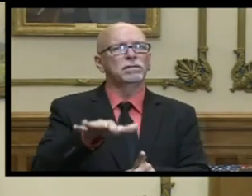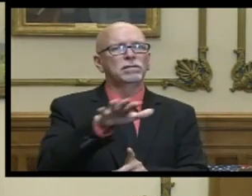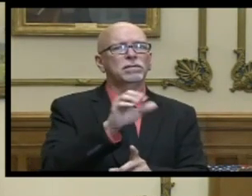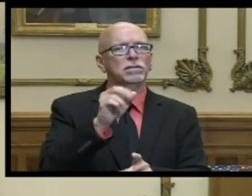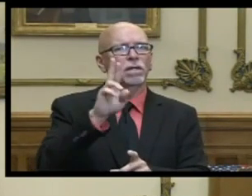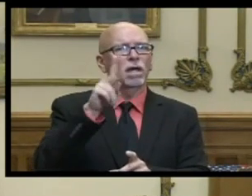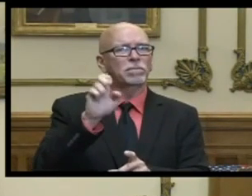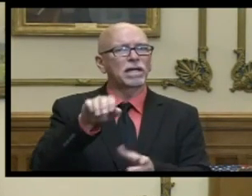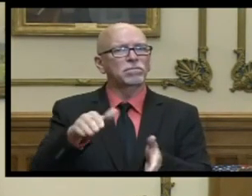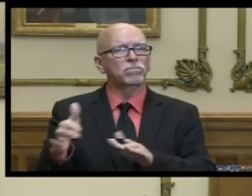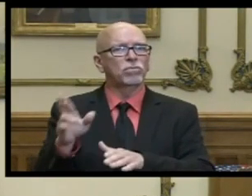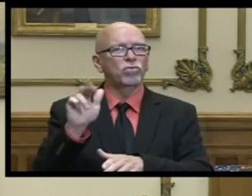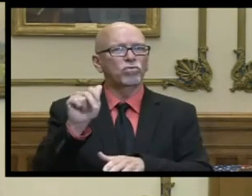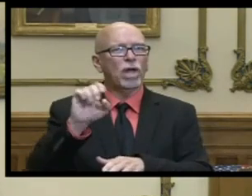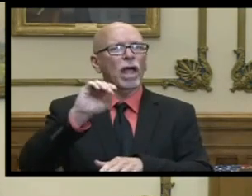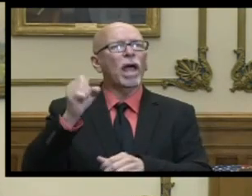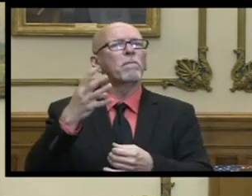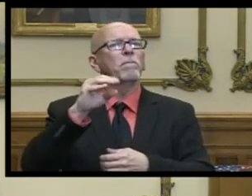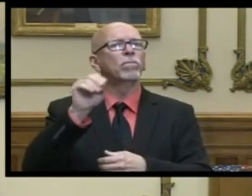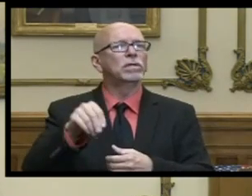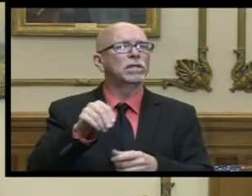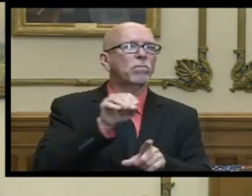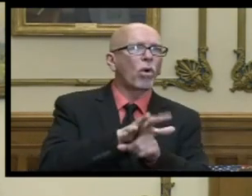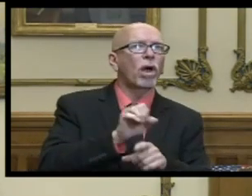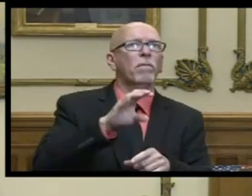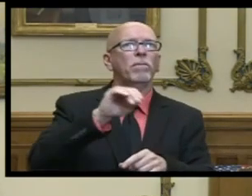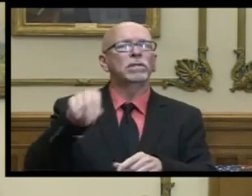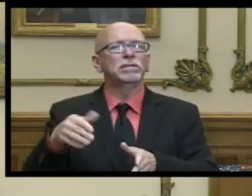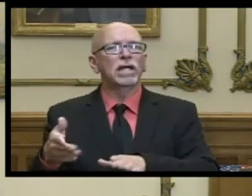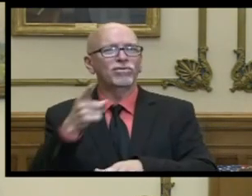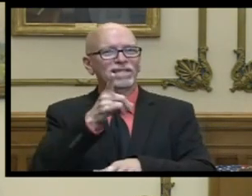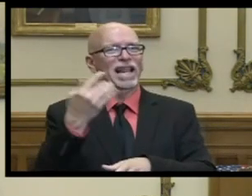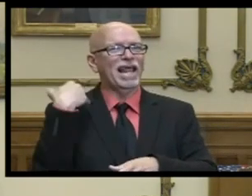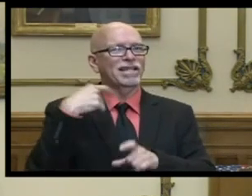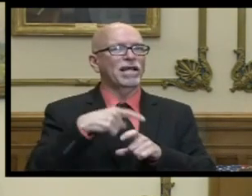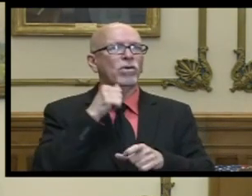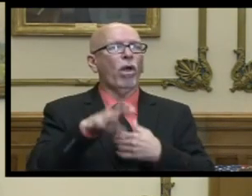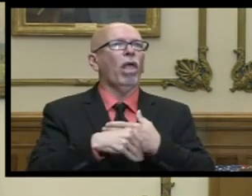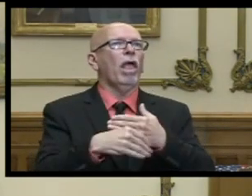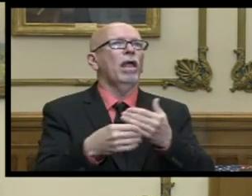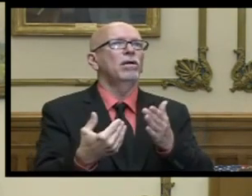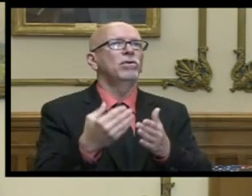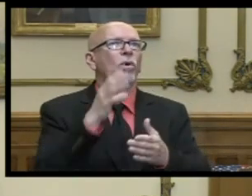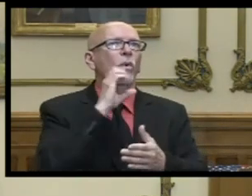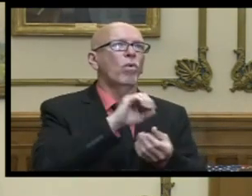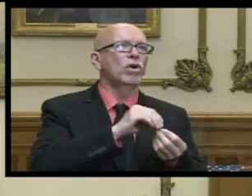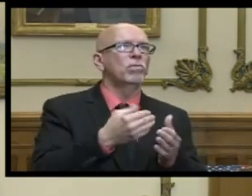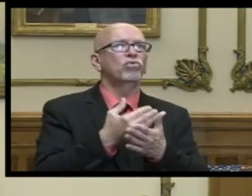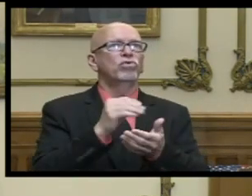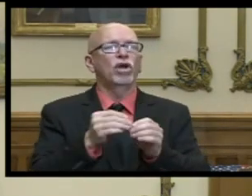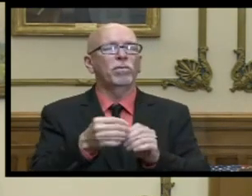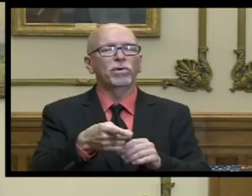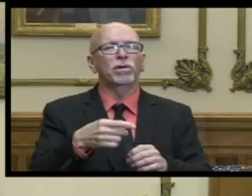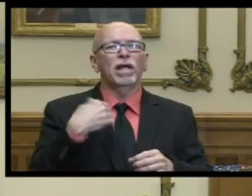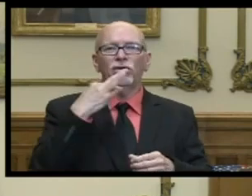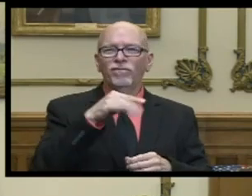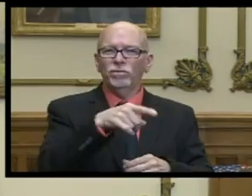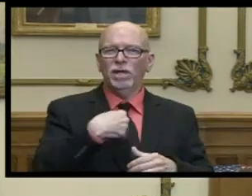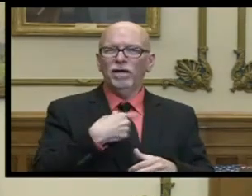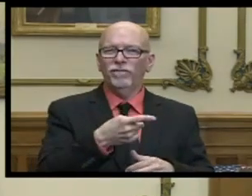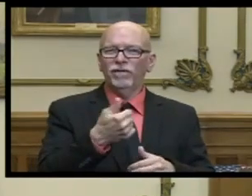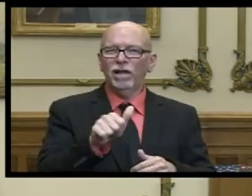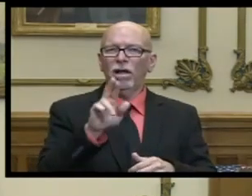updated mortality rate i know we had that last time and i don't want to just add new numbers to old numbers because that's not exactly how this works so i didn't know if you